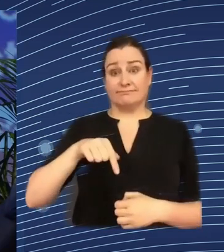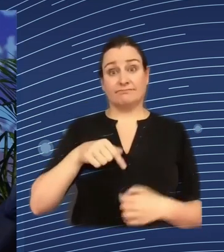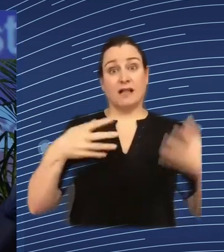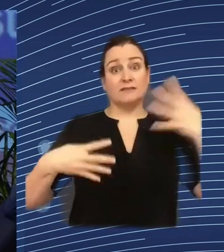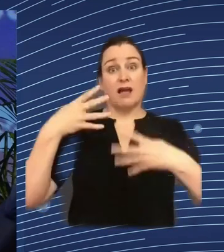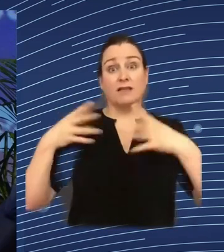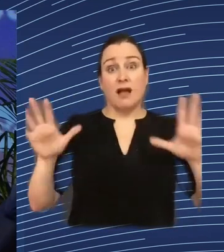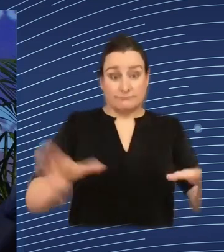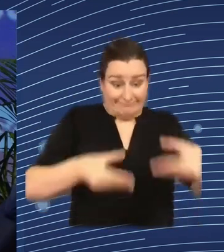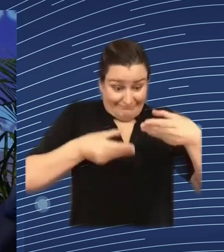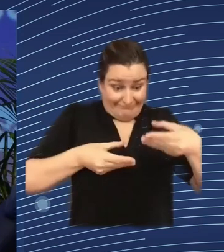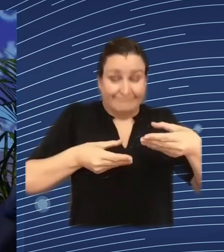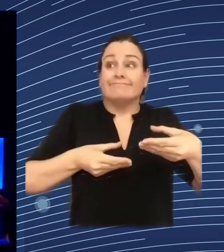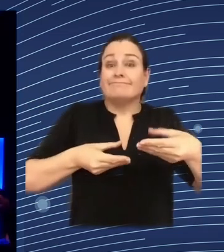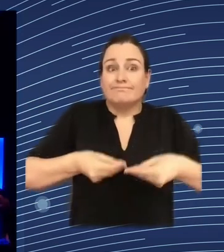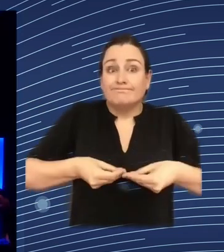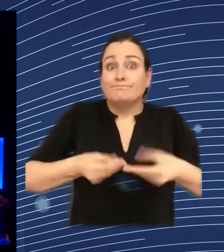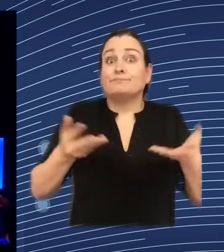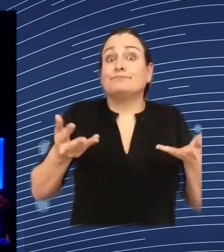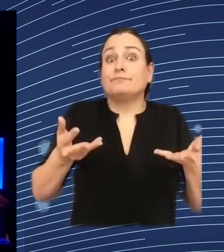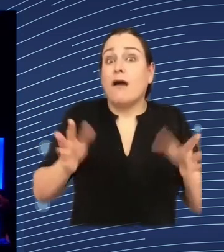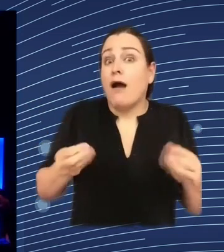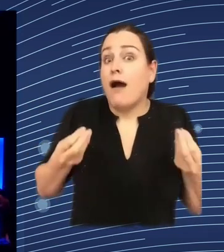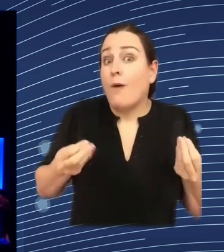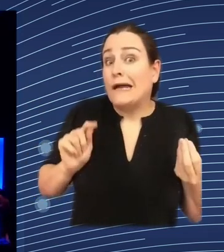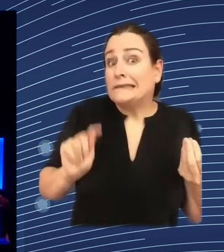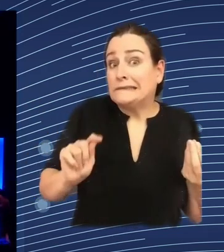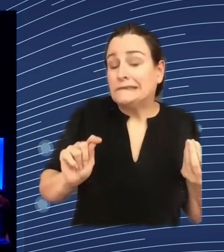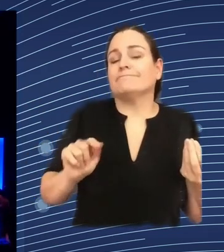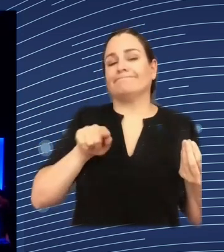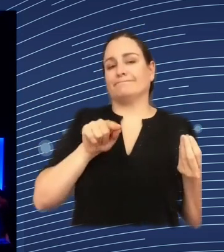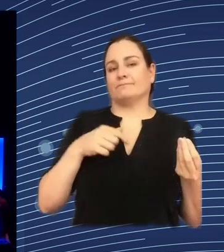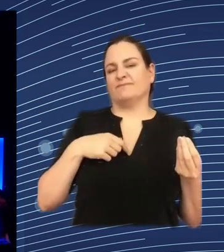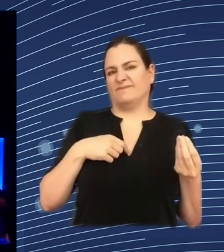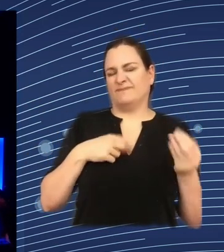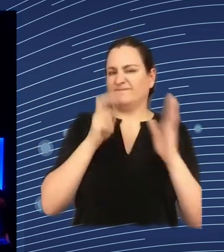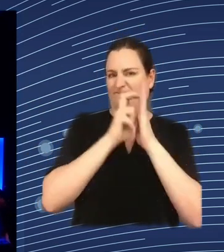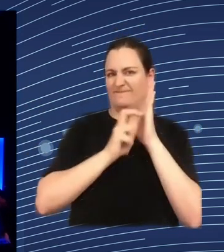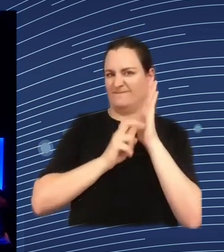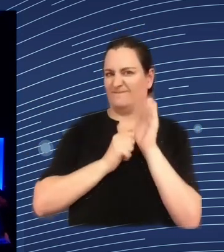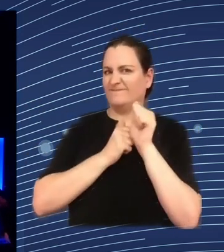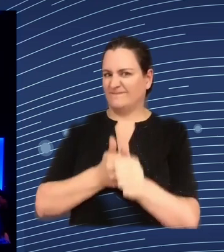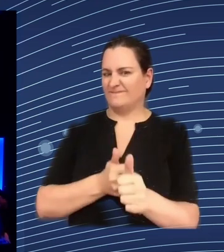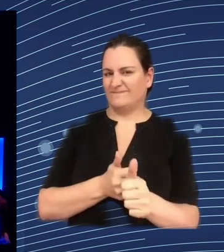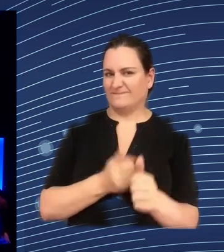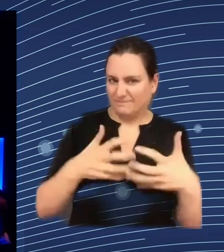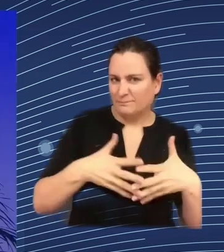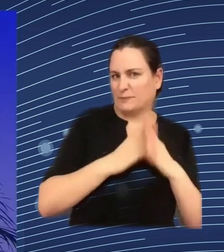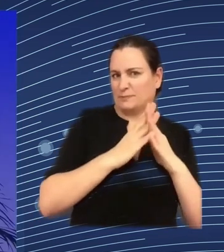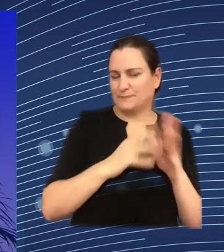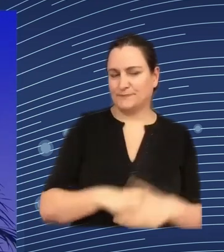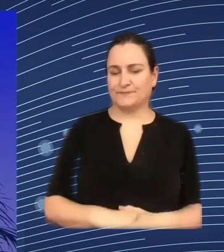very interesting point Yasmin what else do we have yes what can be done about data from yet to be